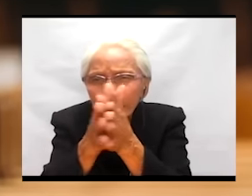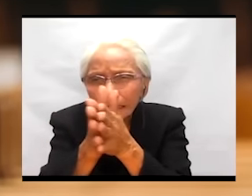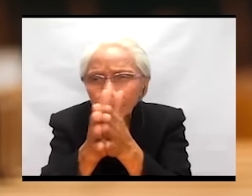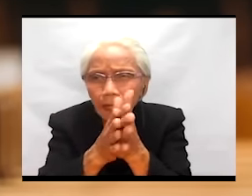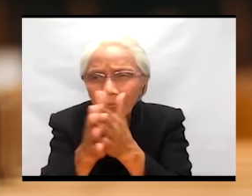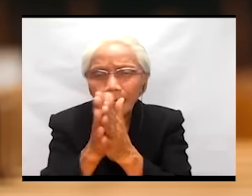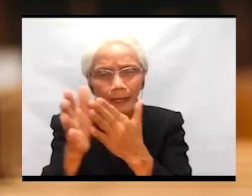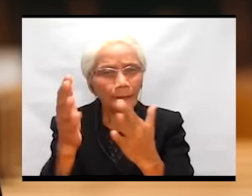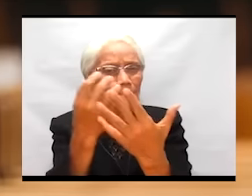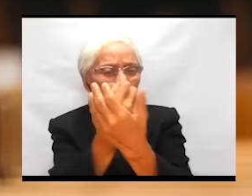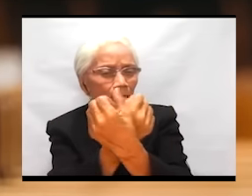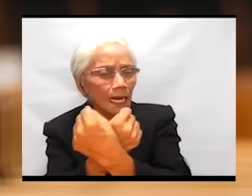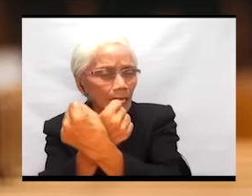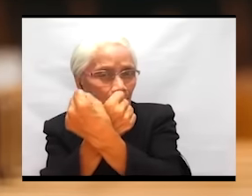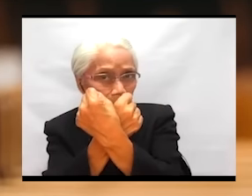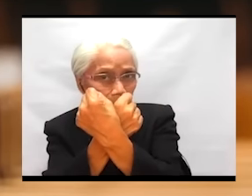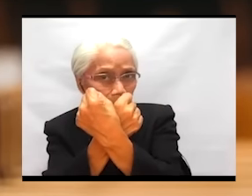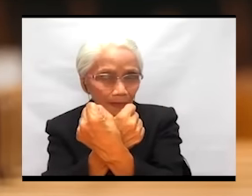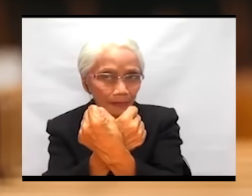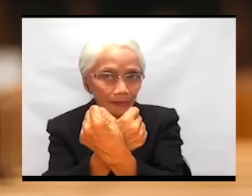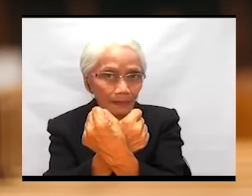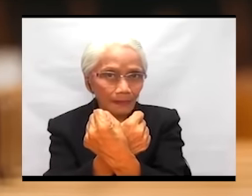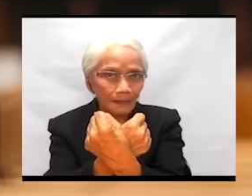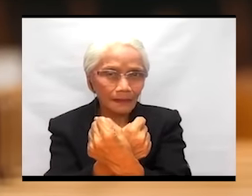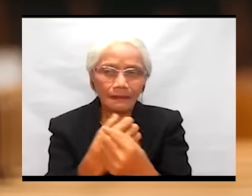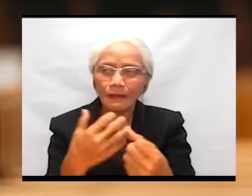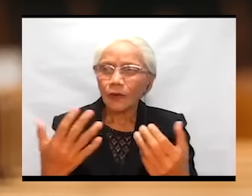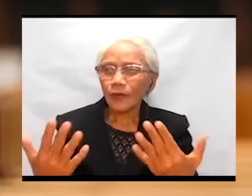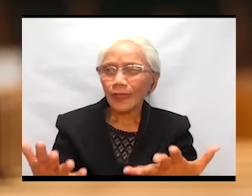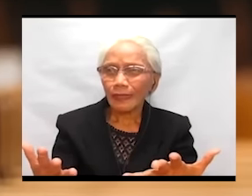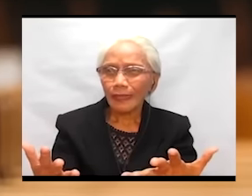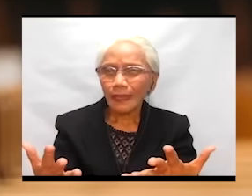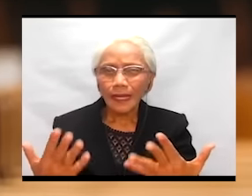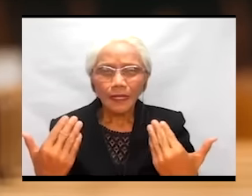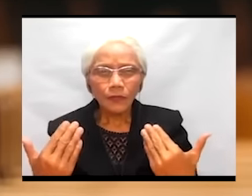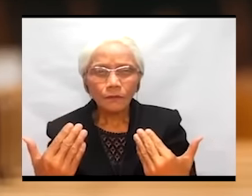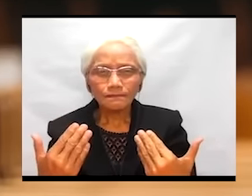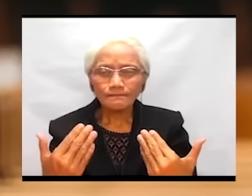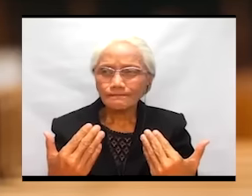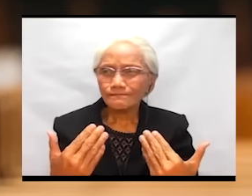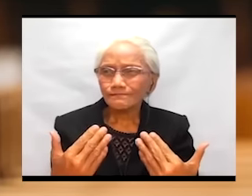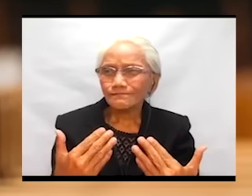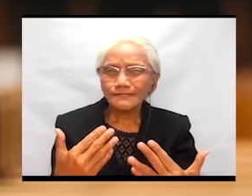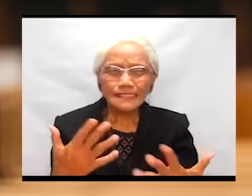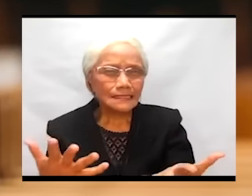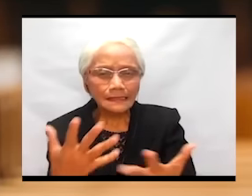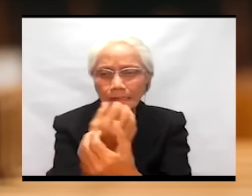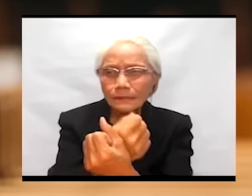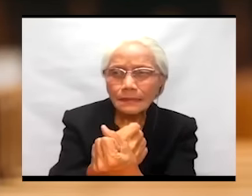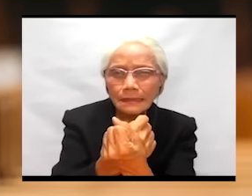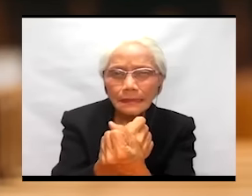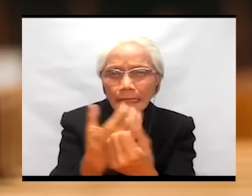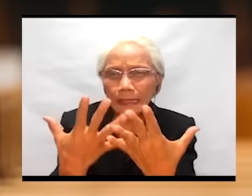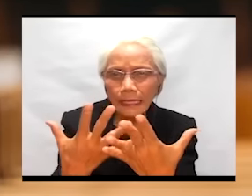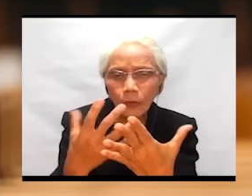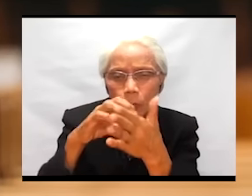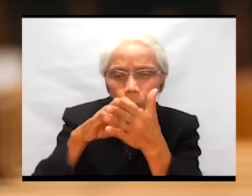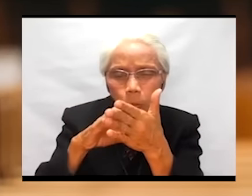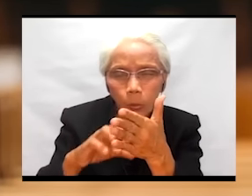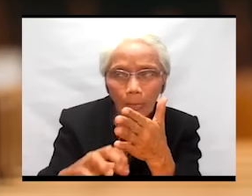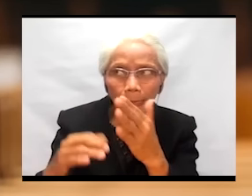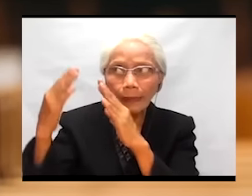The nostalgia for slavery diminishes hope for the future.